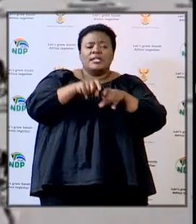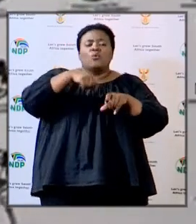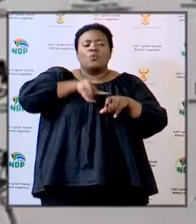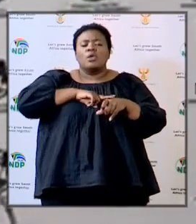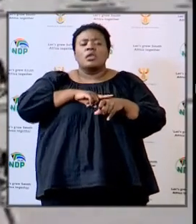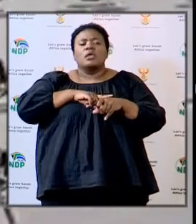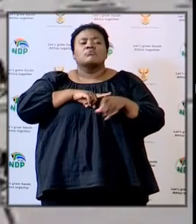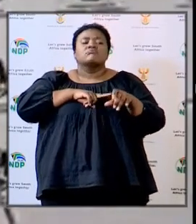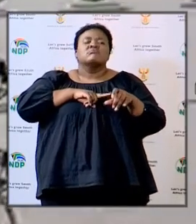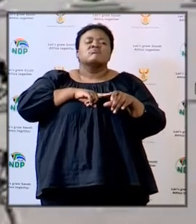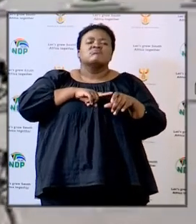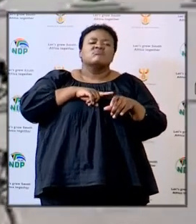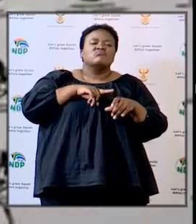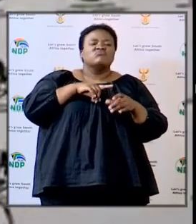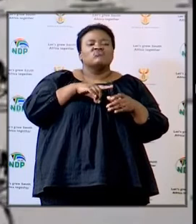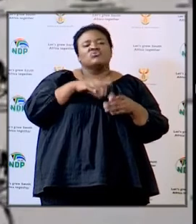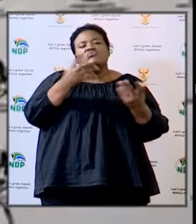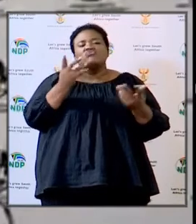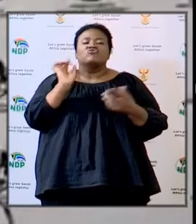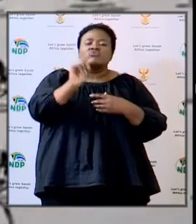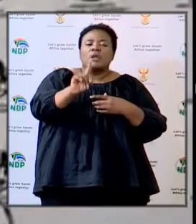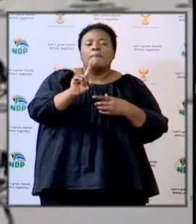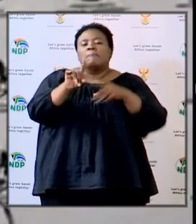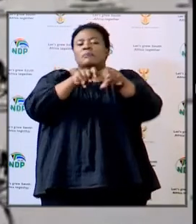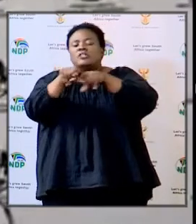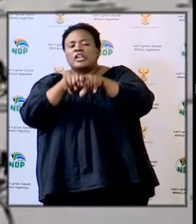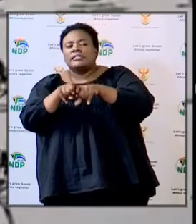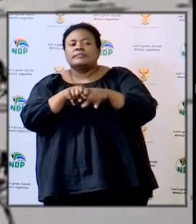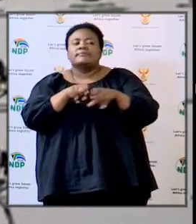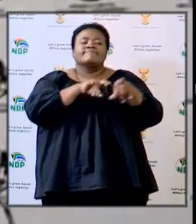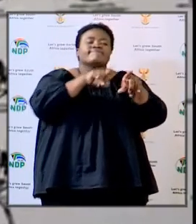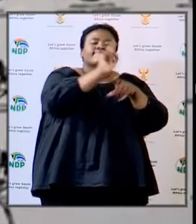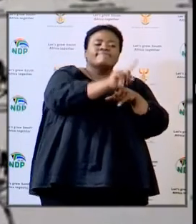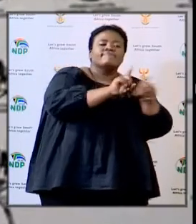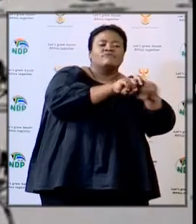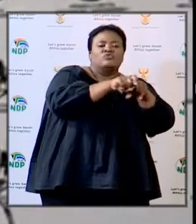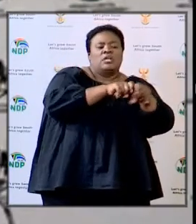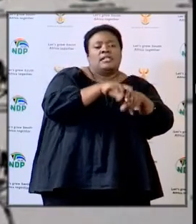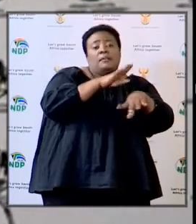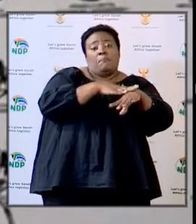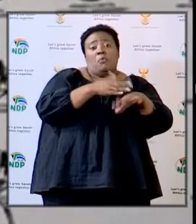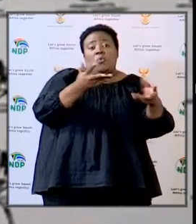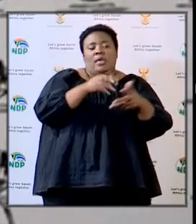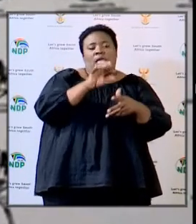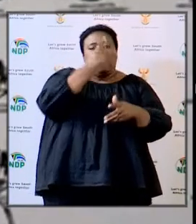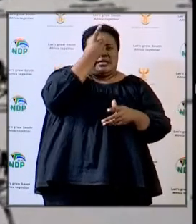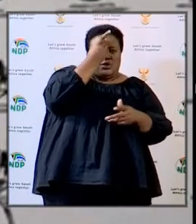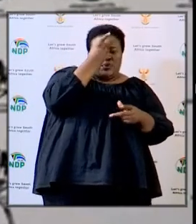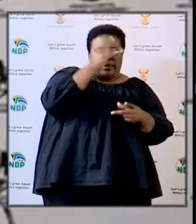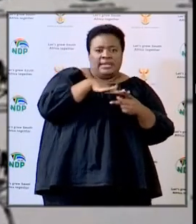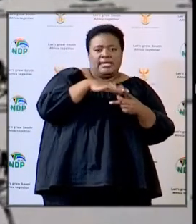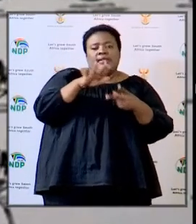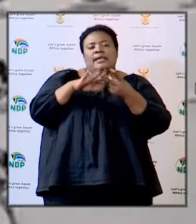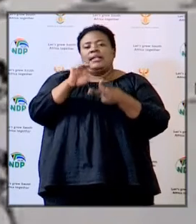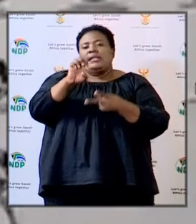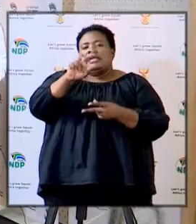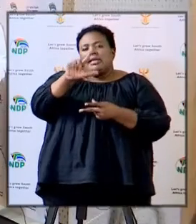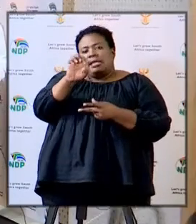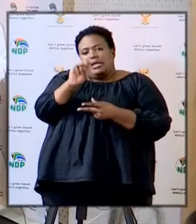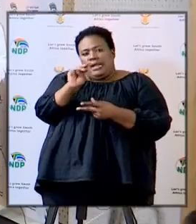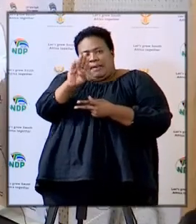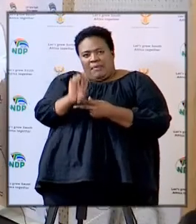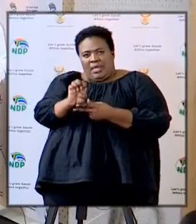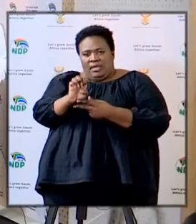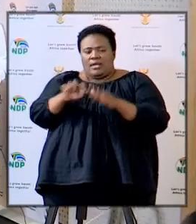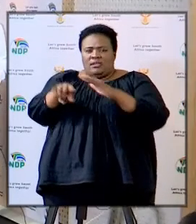doing random testing in our schools particularly around the district and 11 districts thank you so much